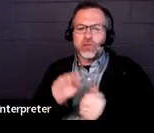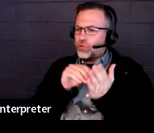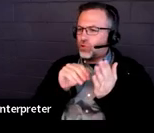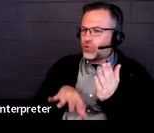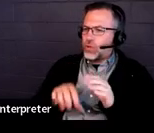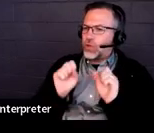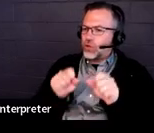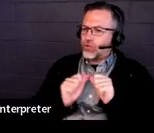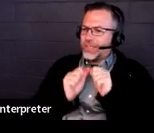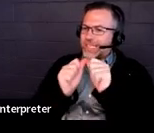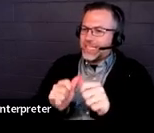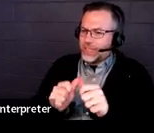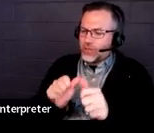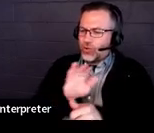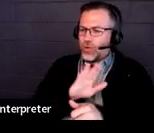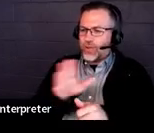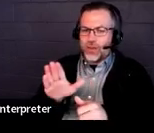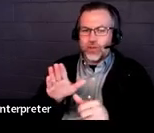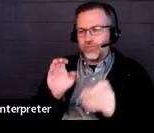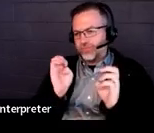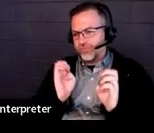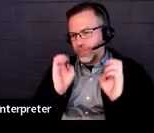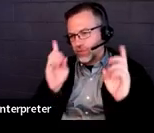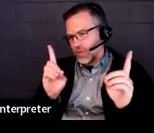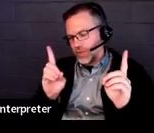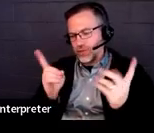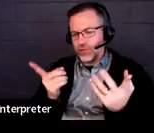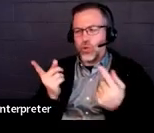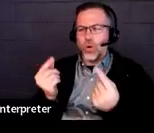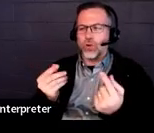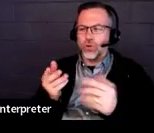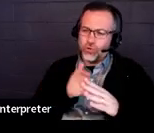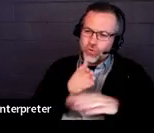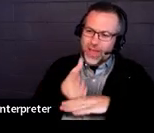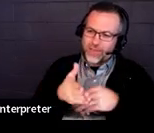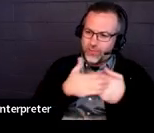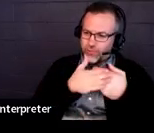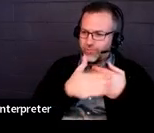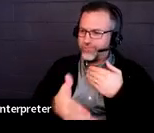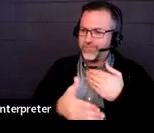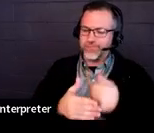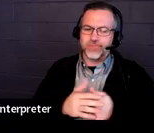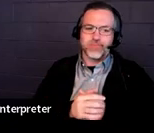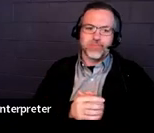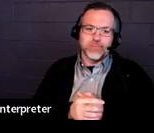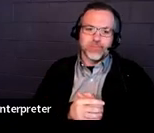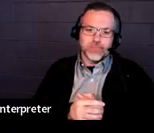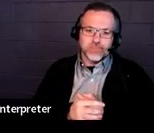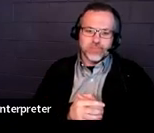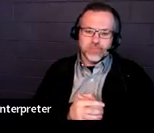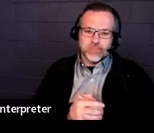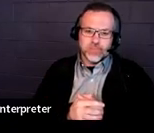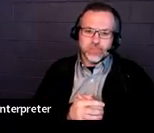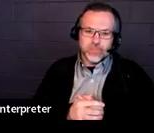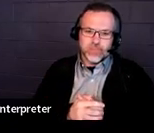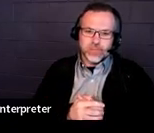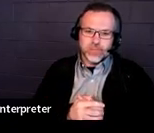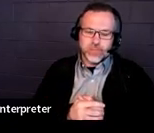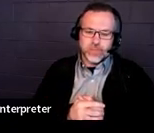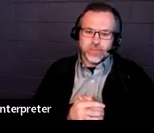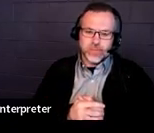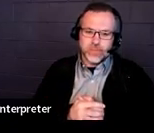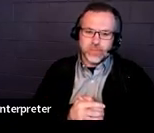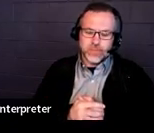education or recommendations towards going on for their education. But then there are also lists